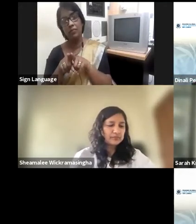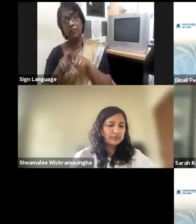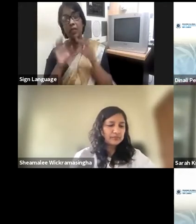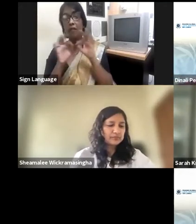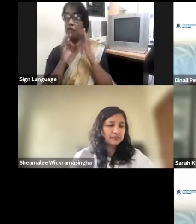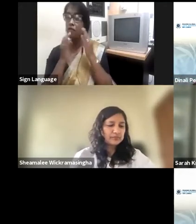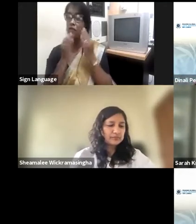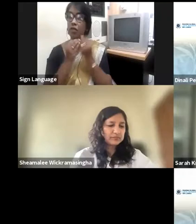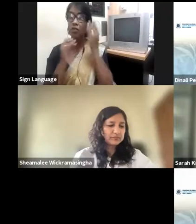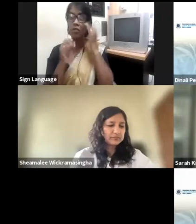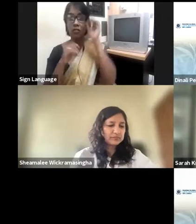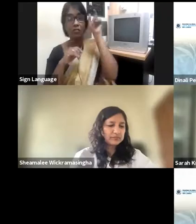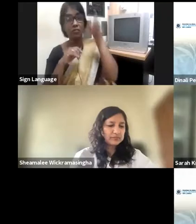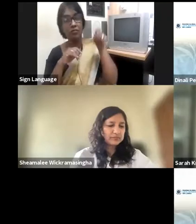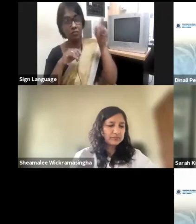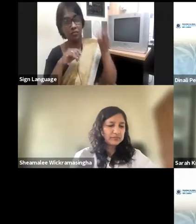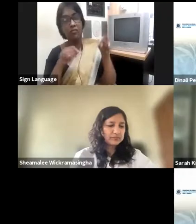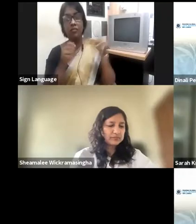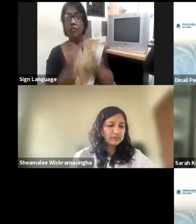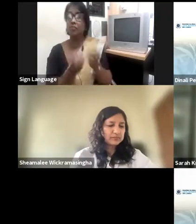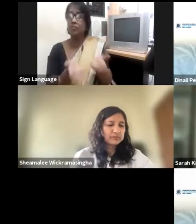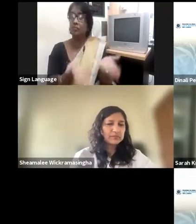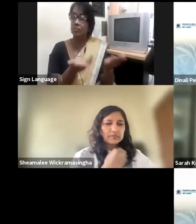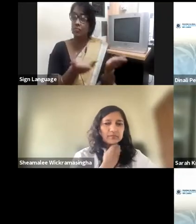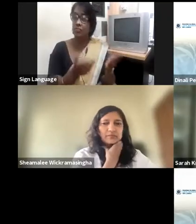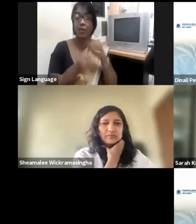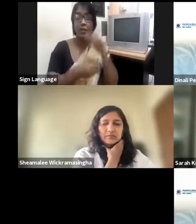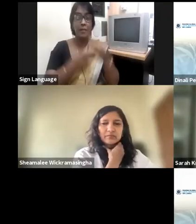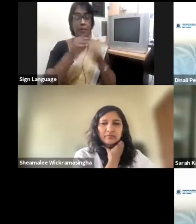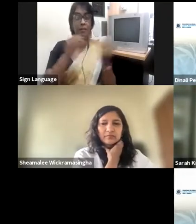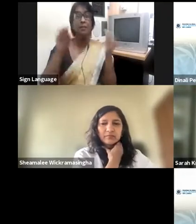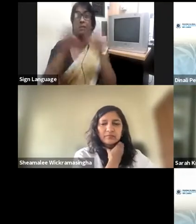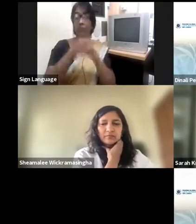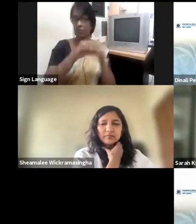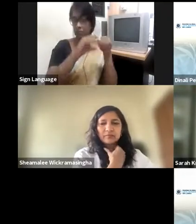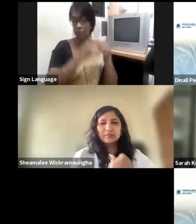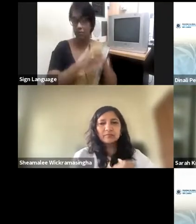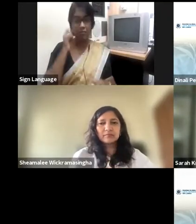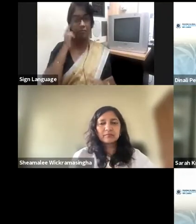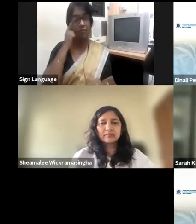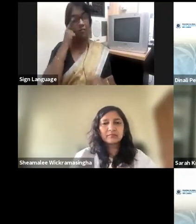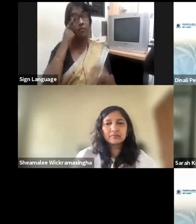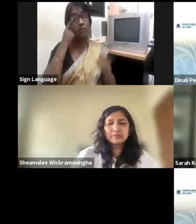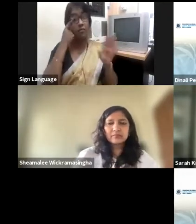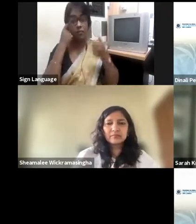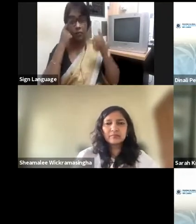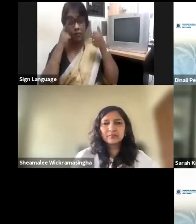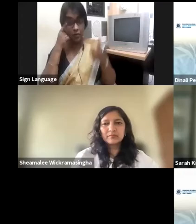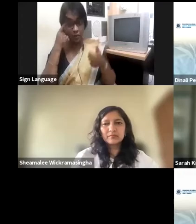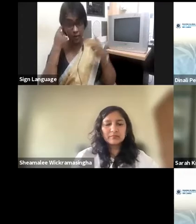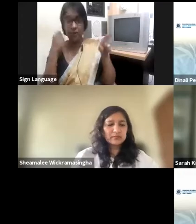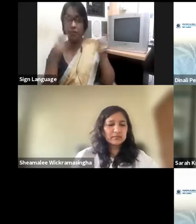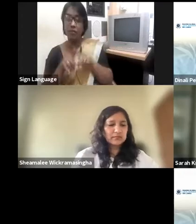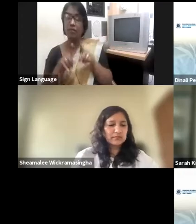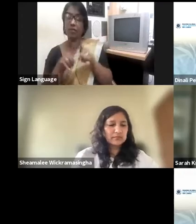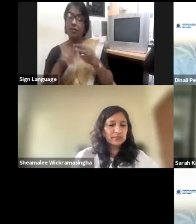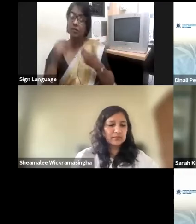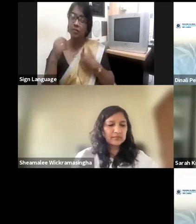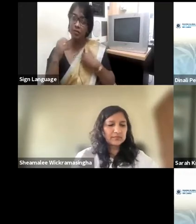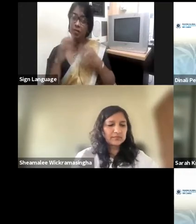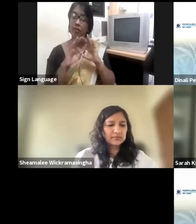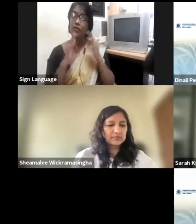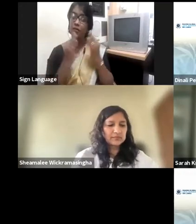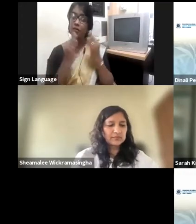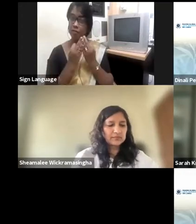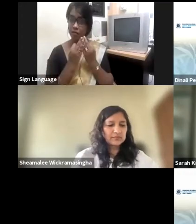and all of that. So that, I mean, you know, Asia is a perfect example of that. My family also, I did say that my sister and